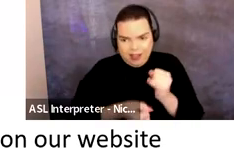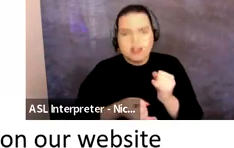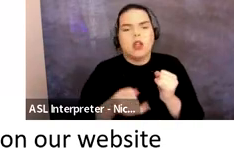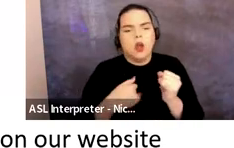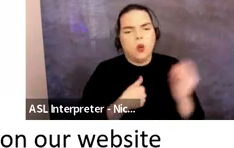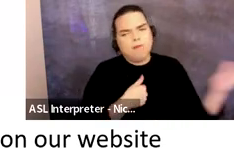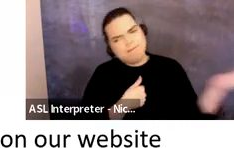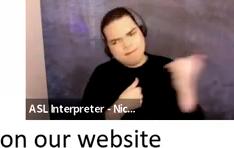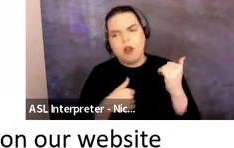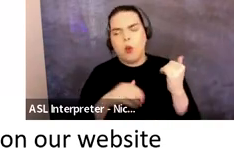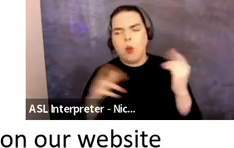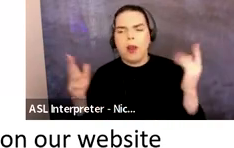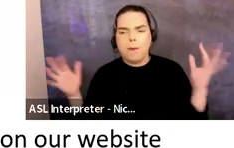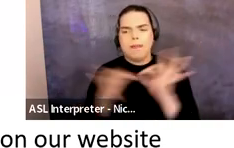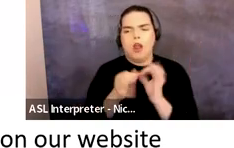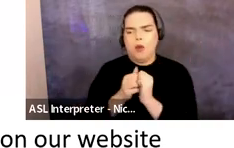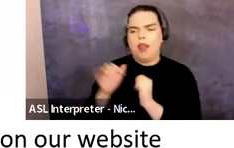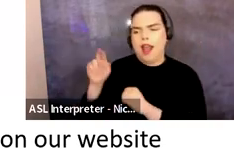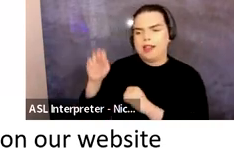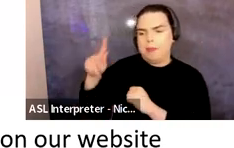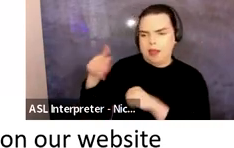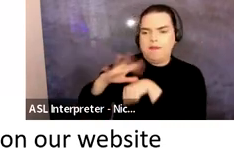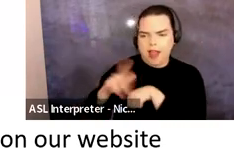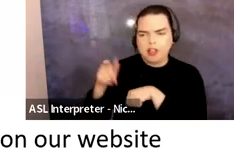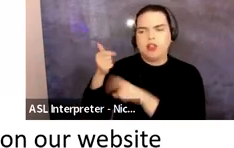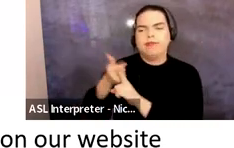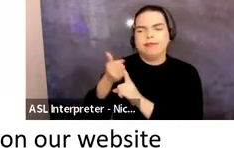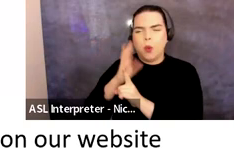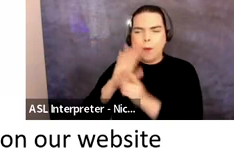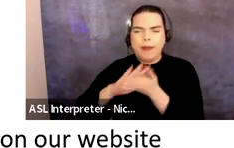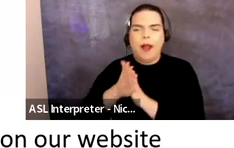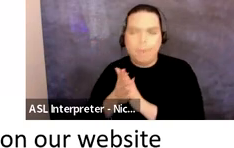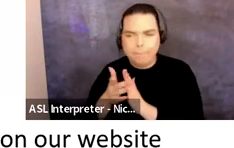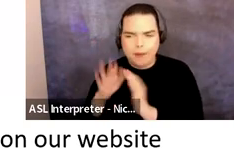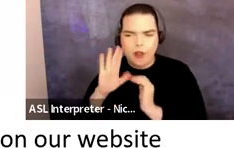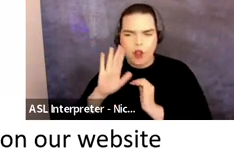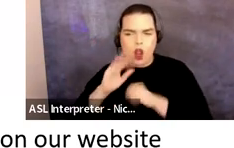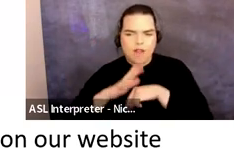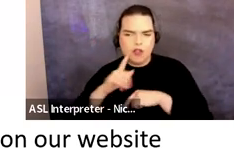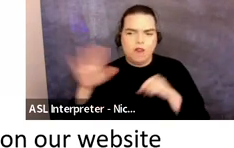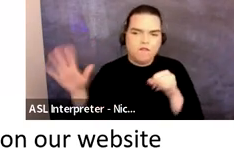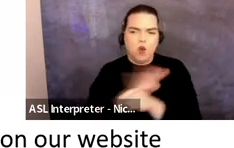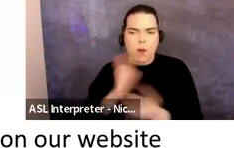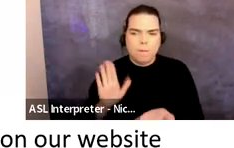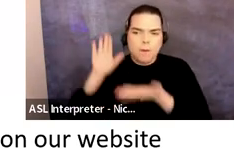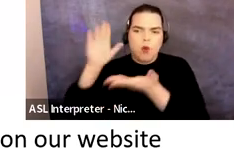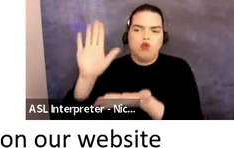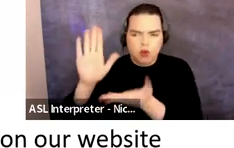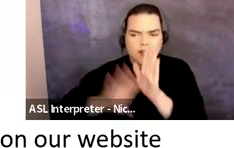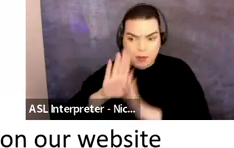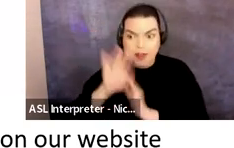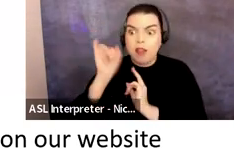paired with an NTP advisor who serves as the project advisor during full proposal development. The final deadline